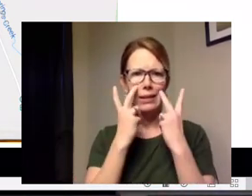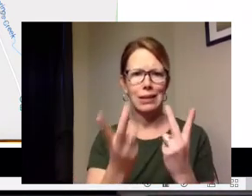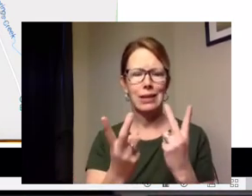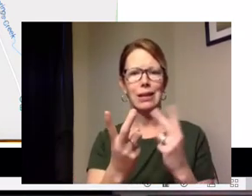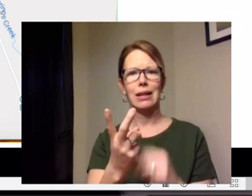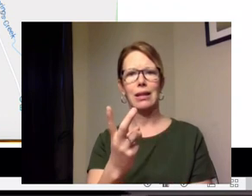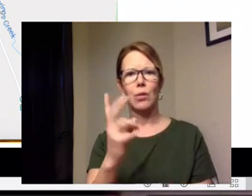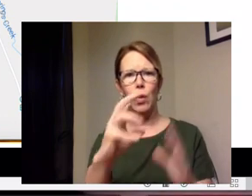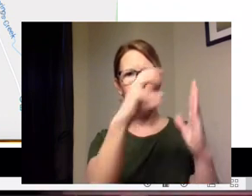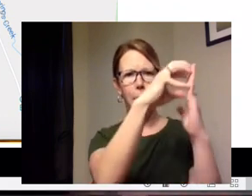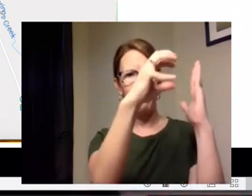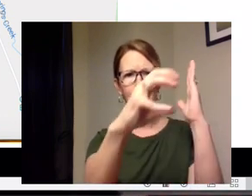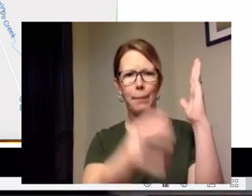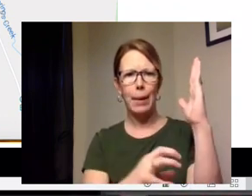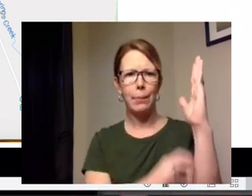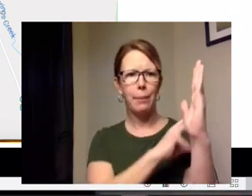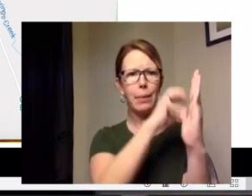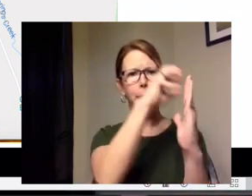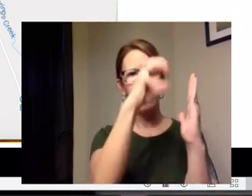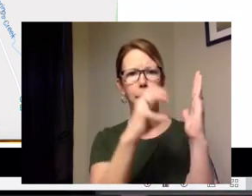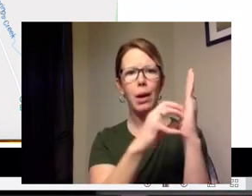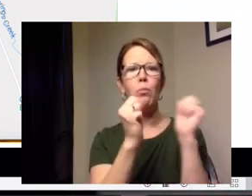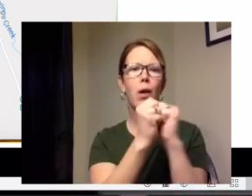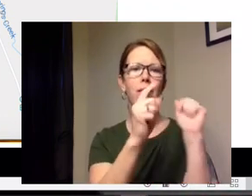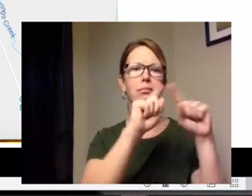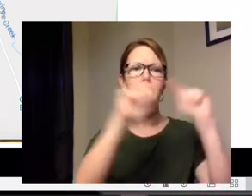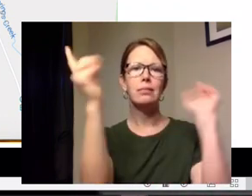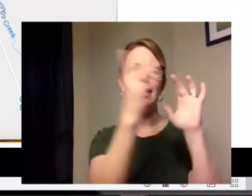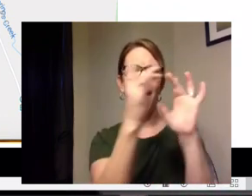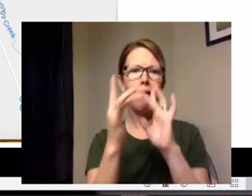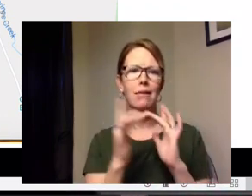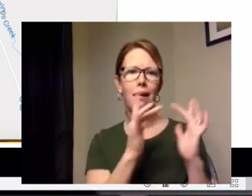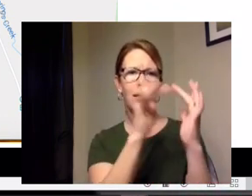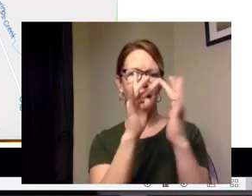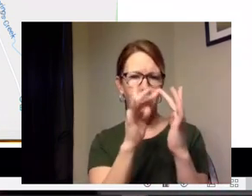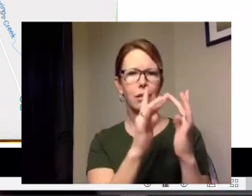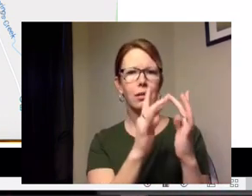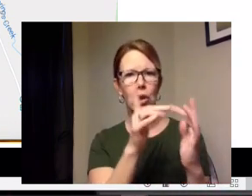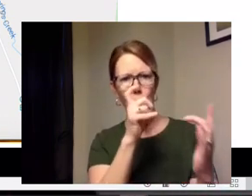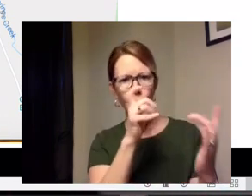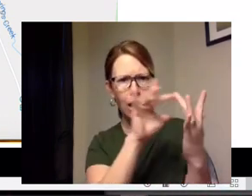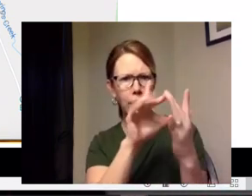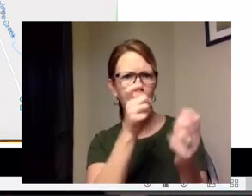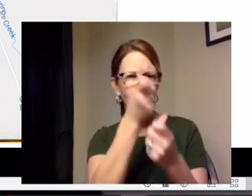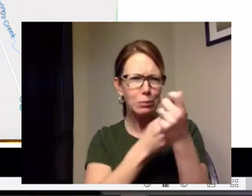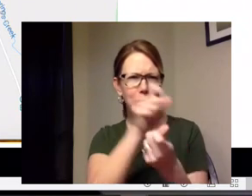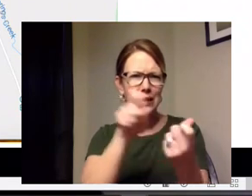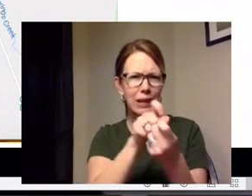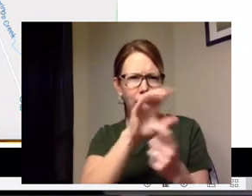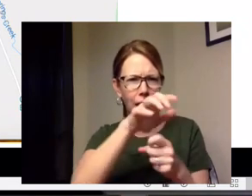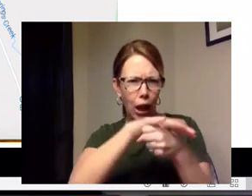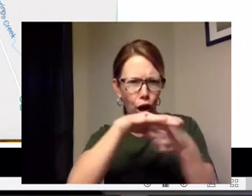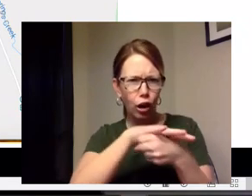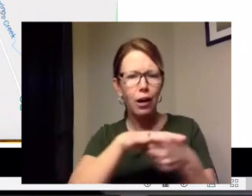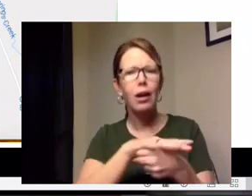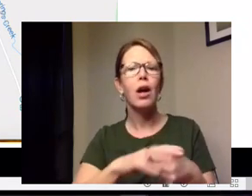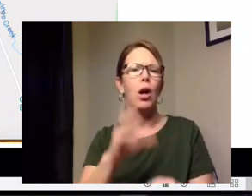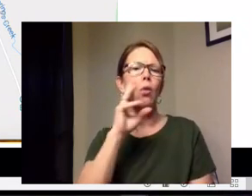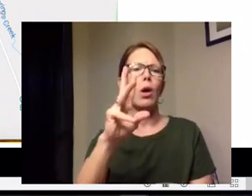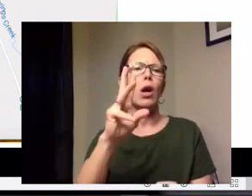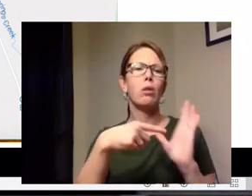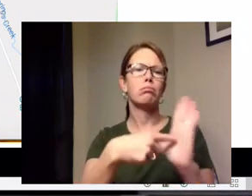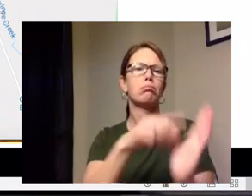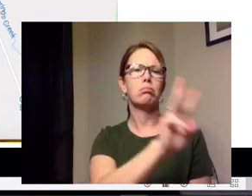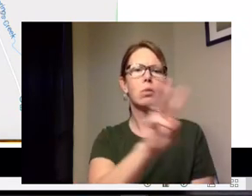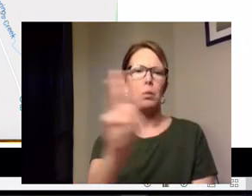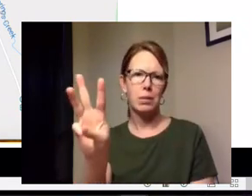have blocked out these different areas with the contacts this will be published in the paper as soon as this map is final we'll have it on the website so you'll be